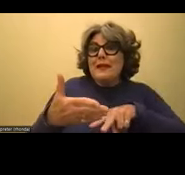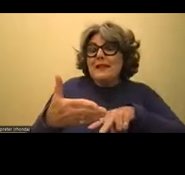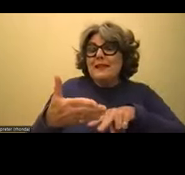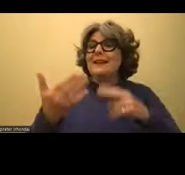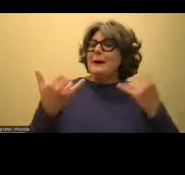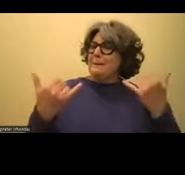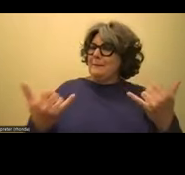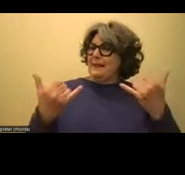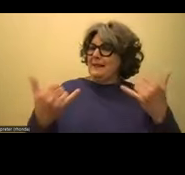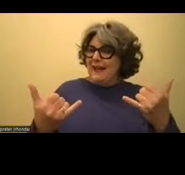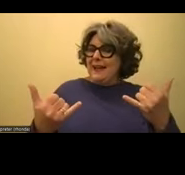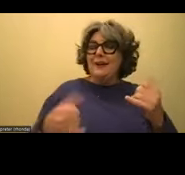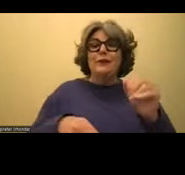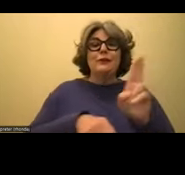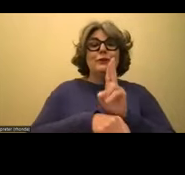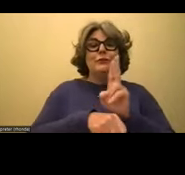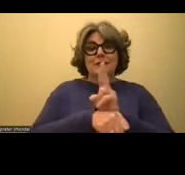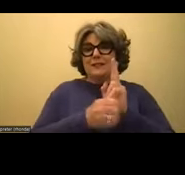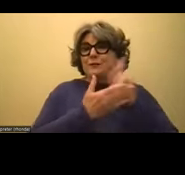Bookshare's influence.